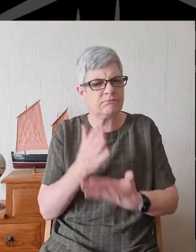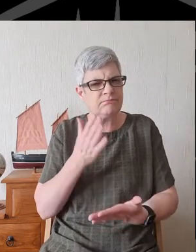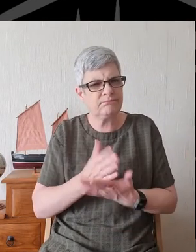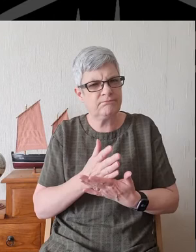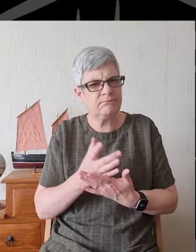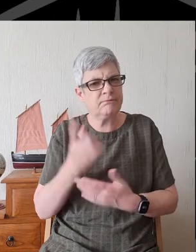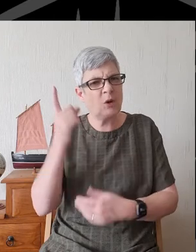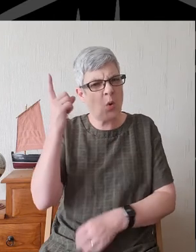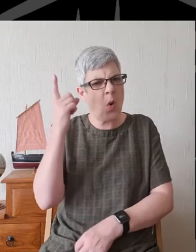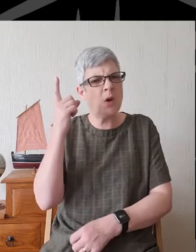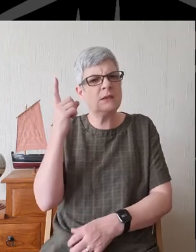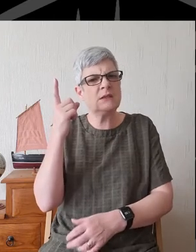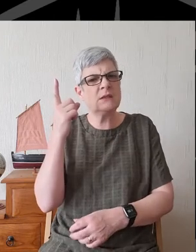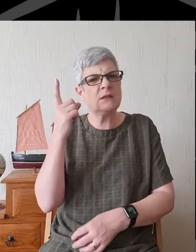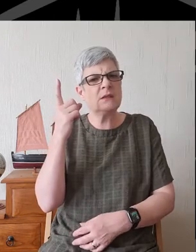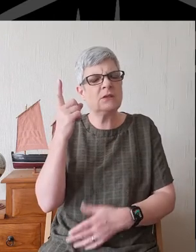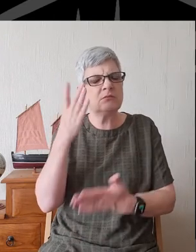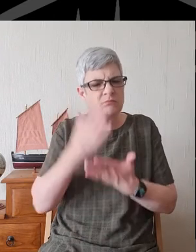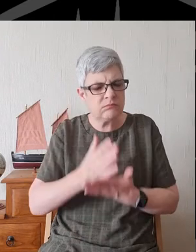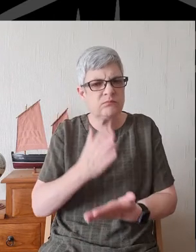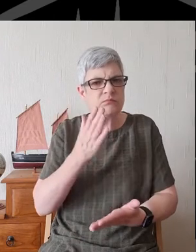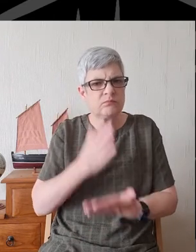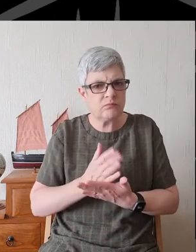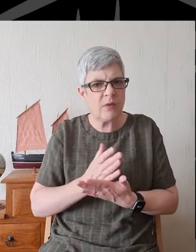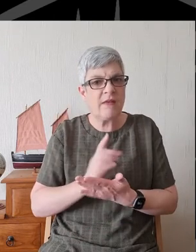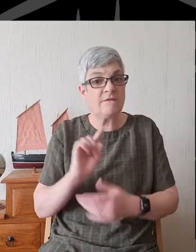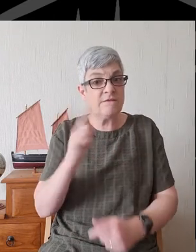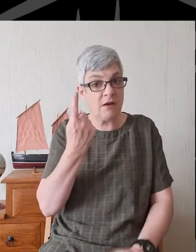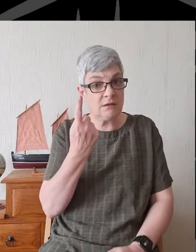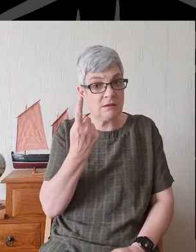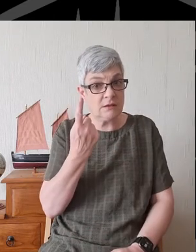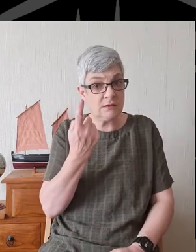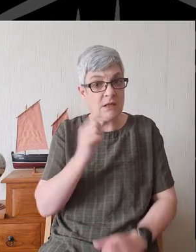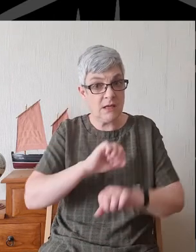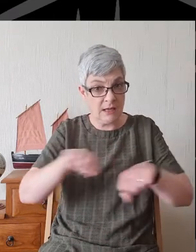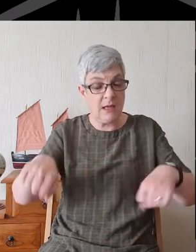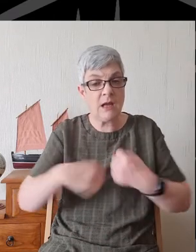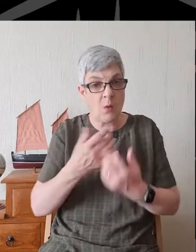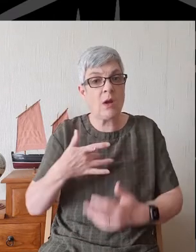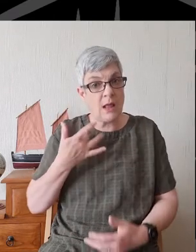has been thoroughly first in our lives.